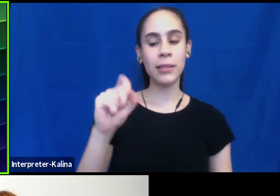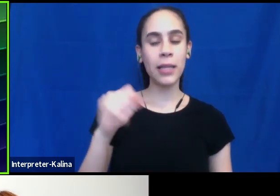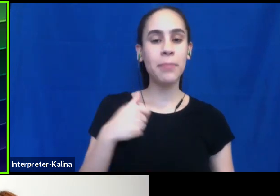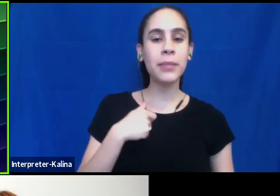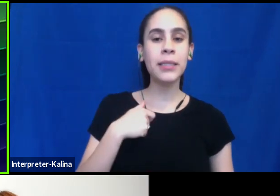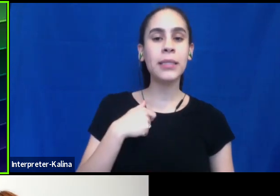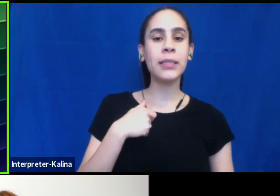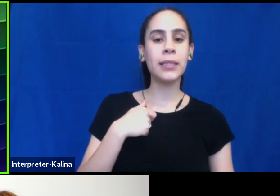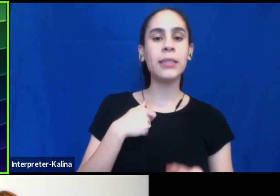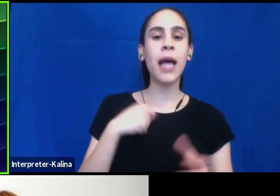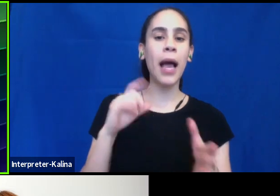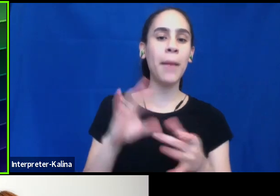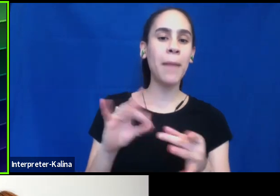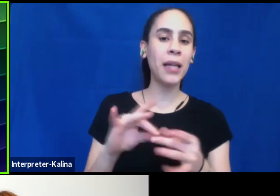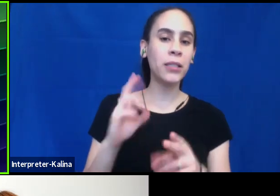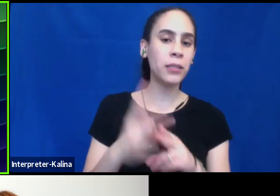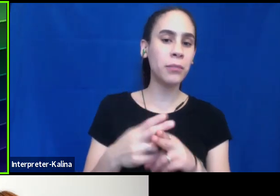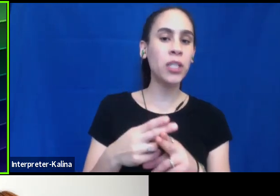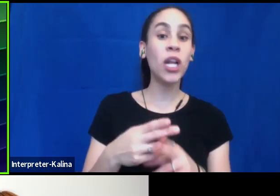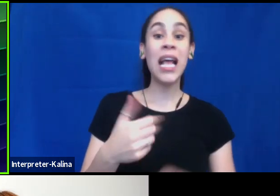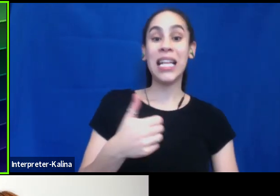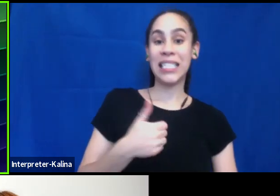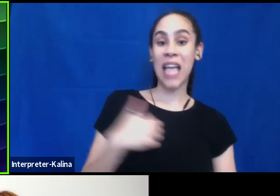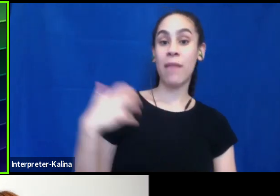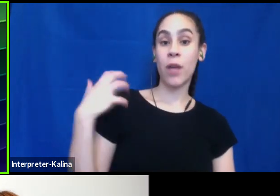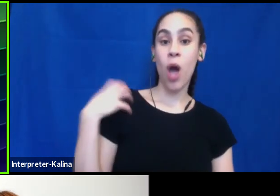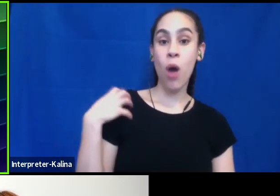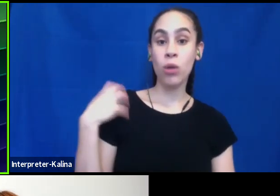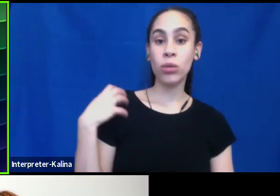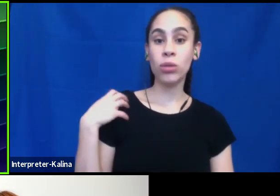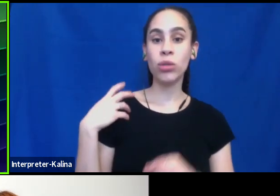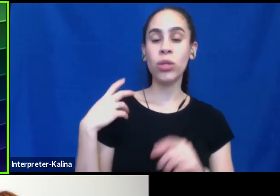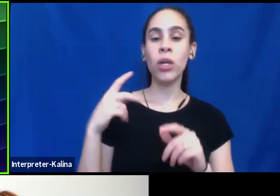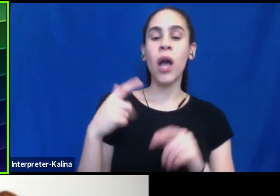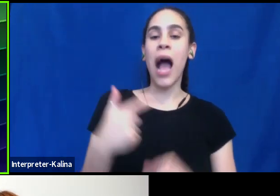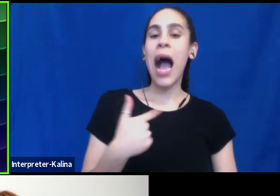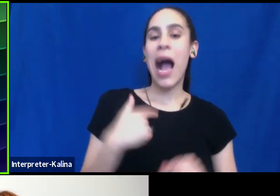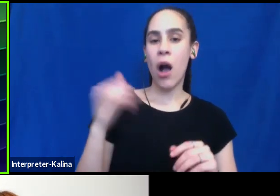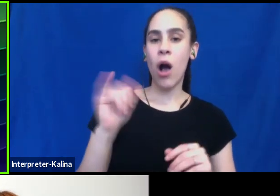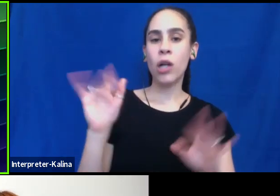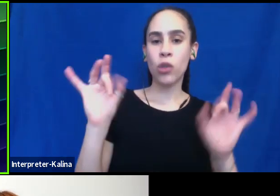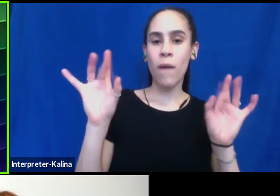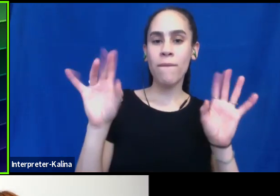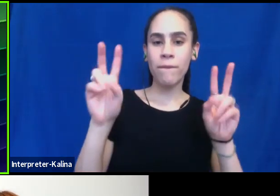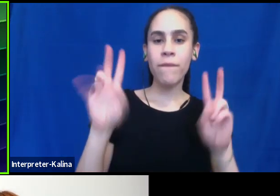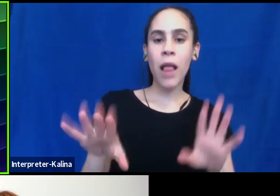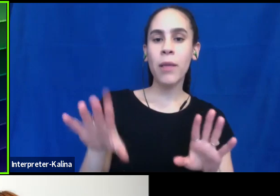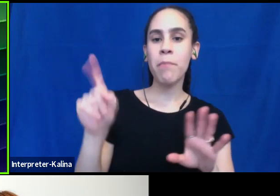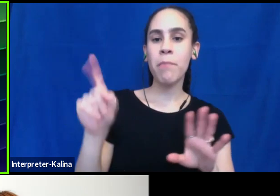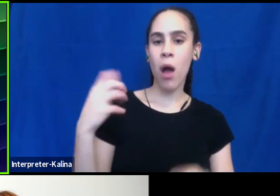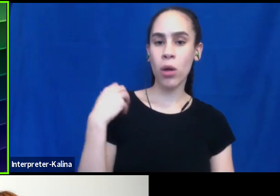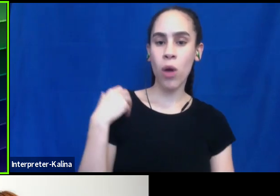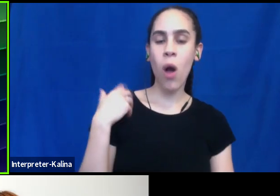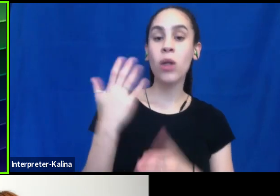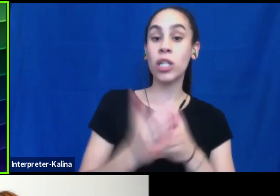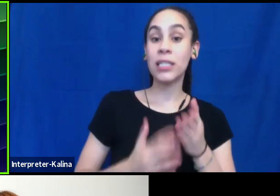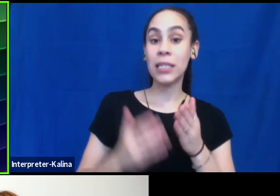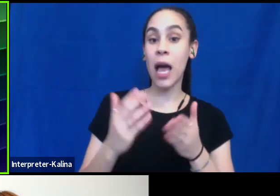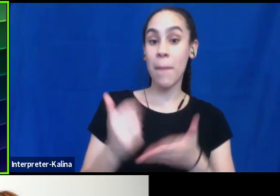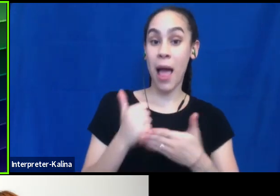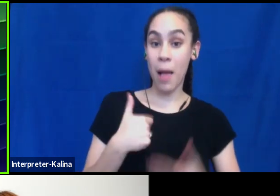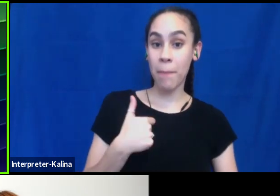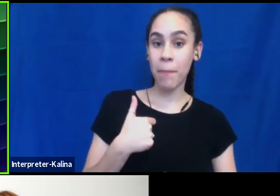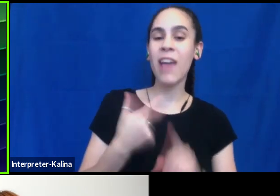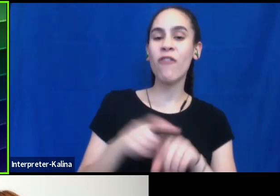so self-coaching tips are really important. Um, I'm actually also a volleyball coach. And so I, a lot of my things that, that helped me out are, um, are from